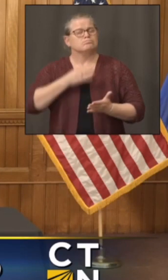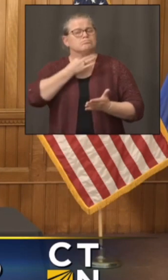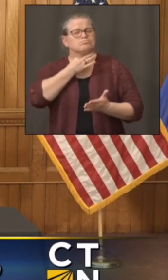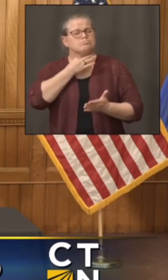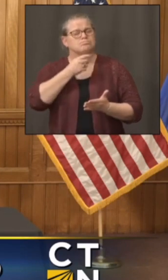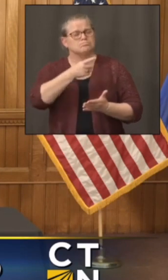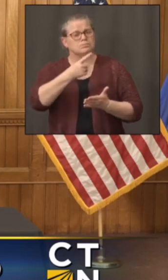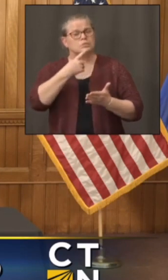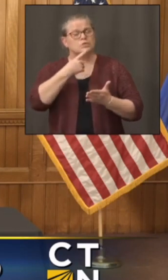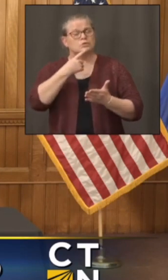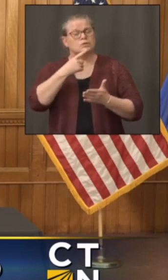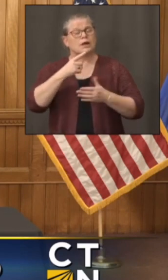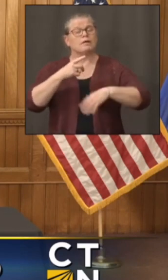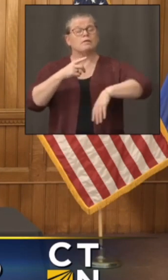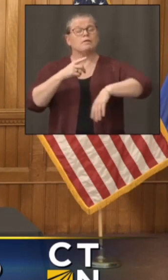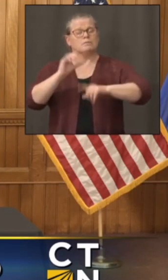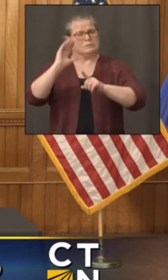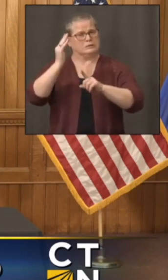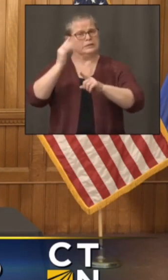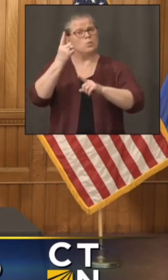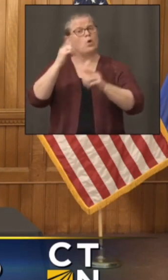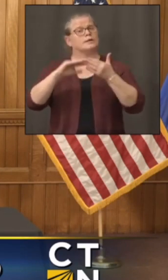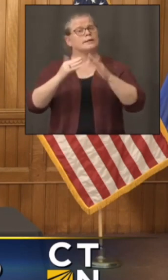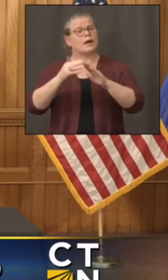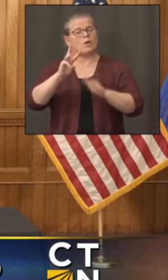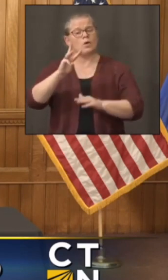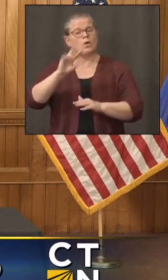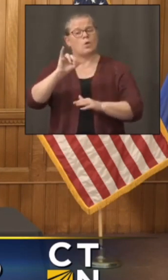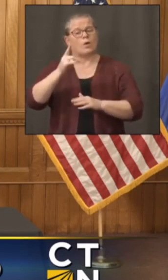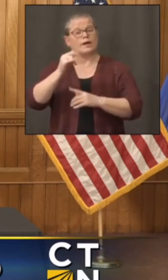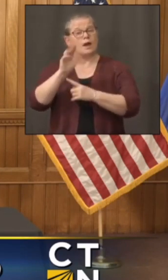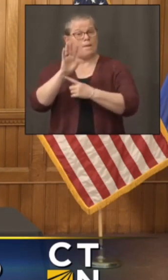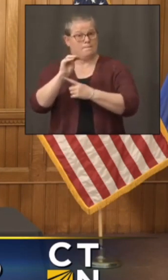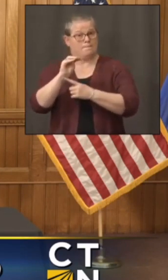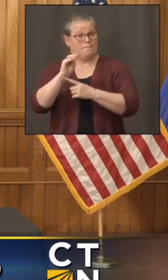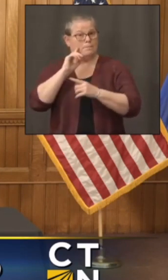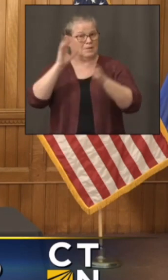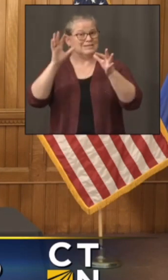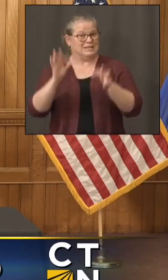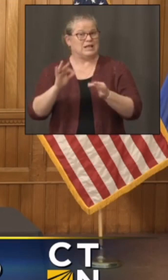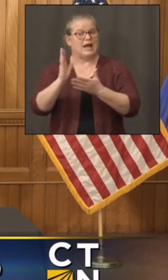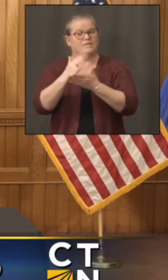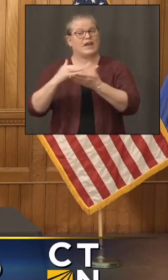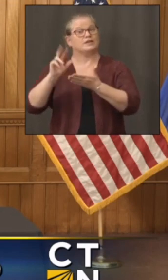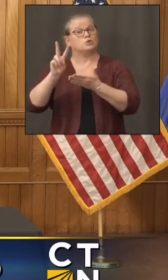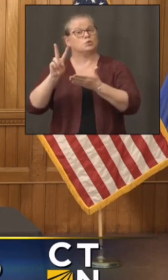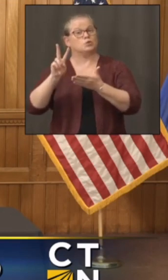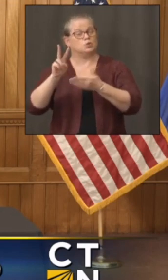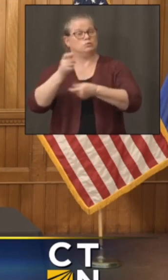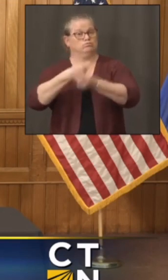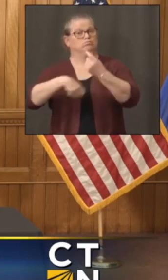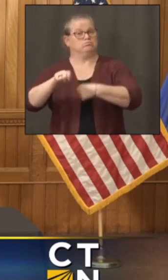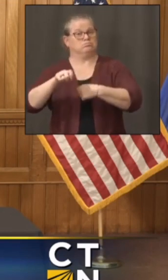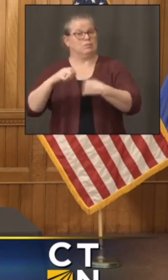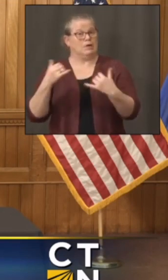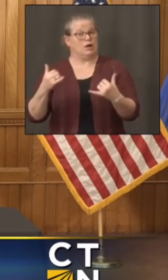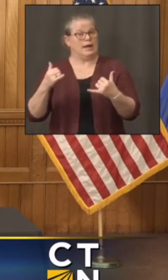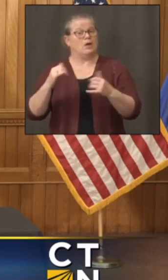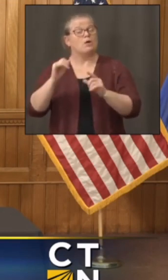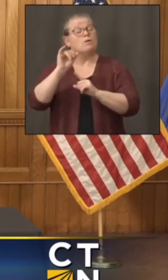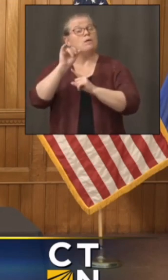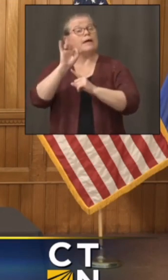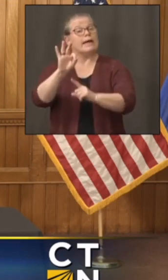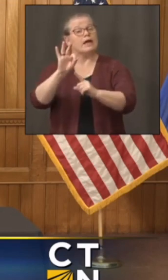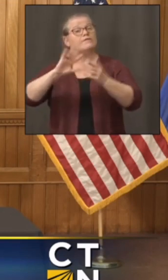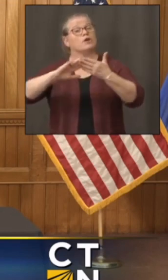chosen to roll back to phase two at this point if communities keep choosing um not to fall back would the